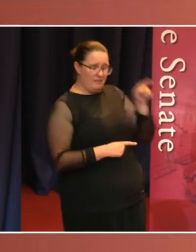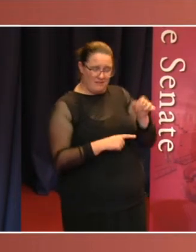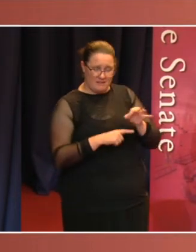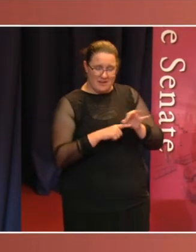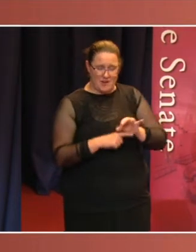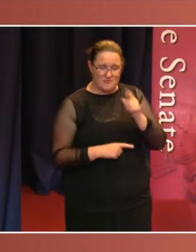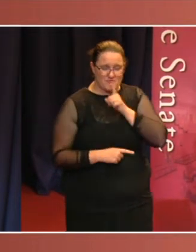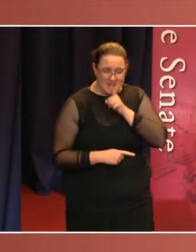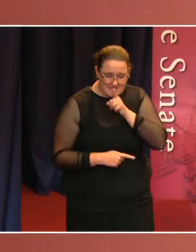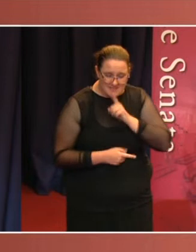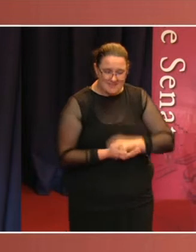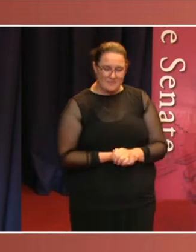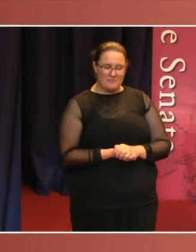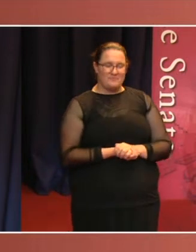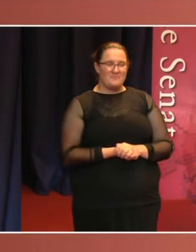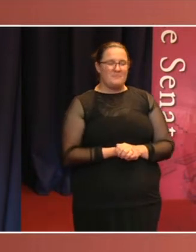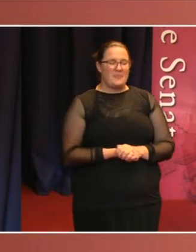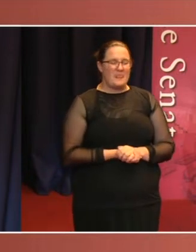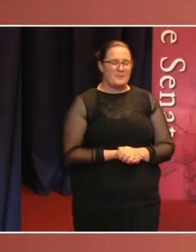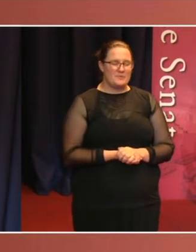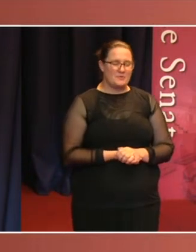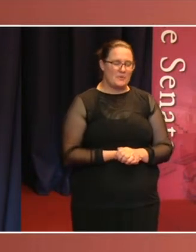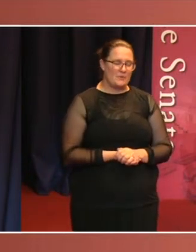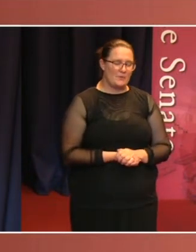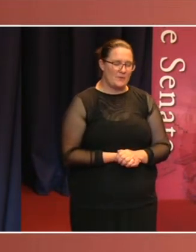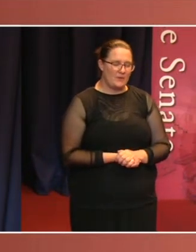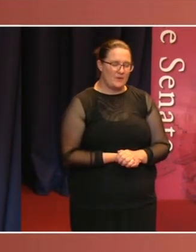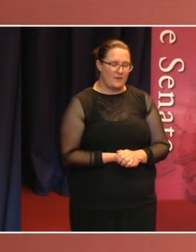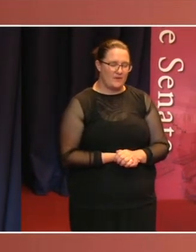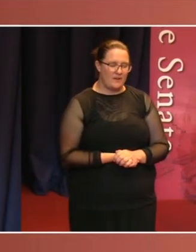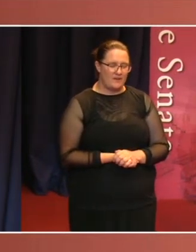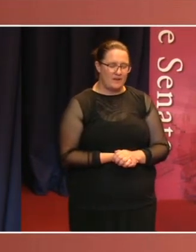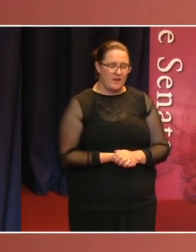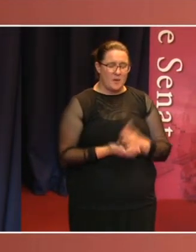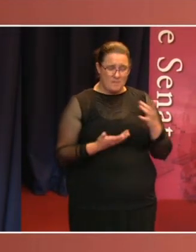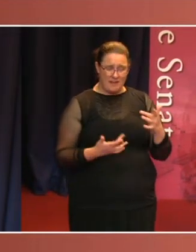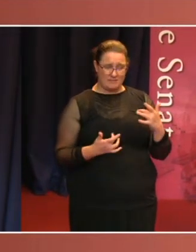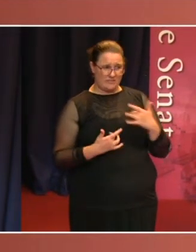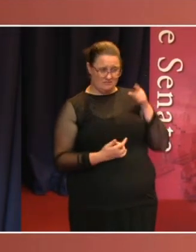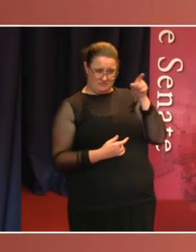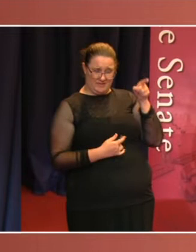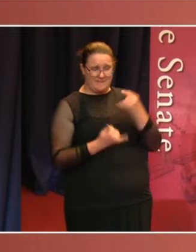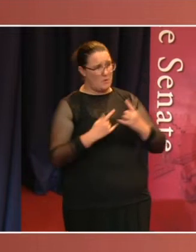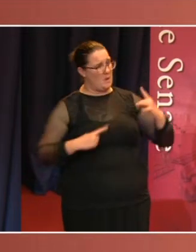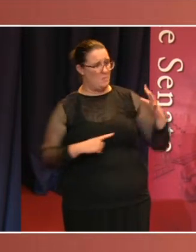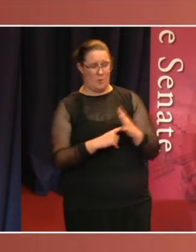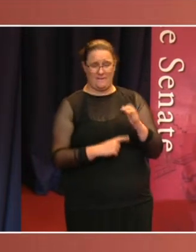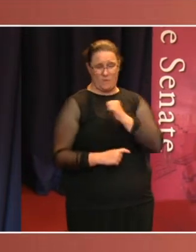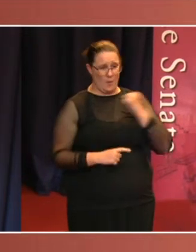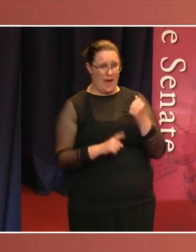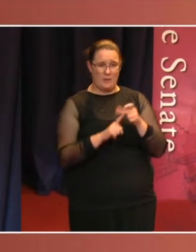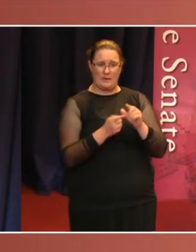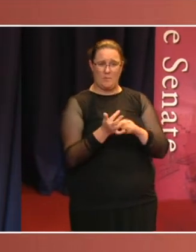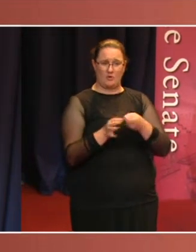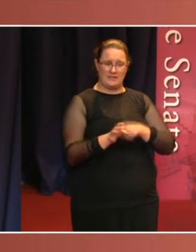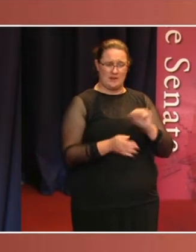The public's shaky understanding of the Senate is in spite of its importance to our democracy. Unlike some upper